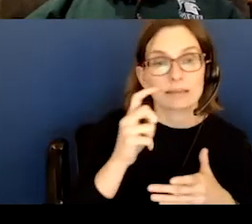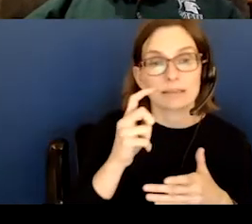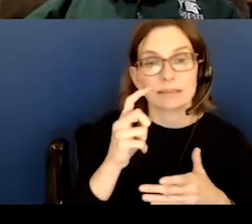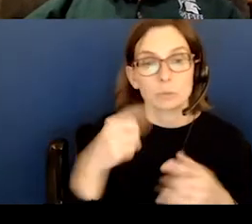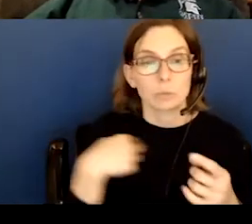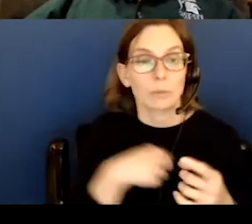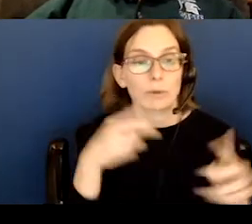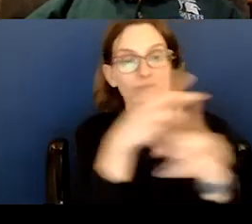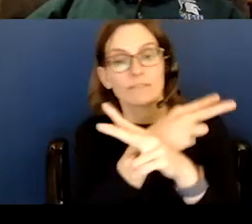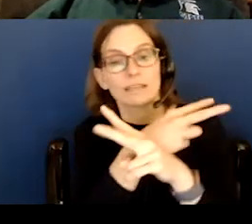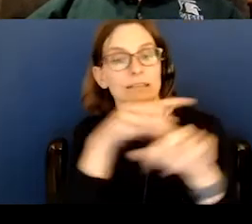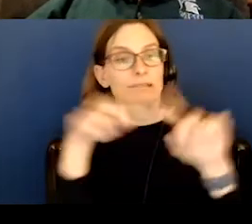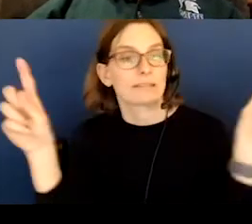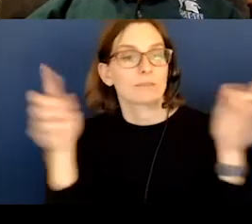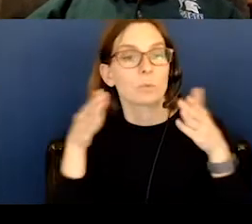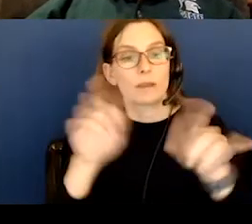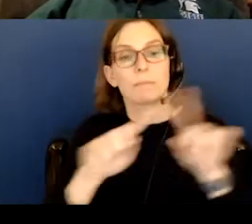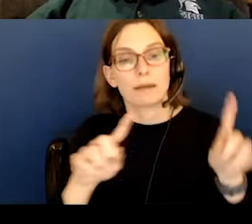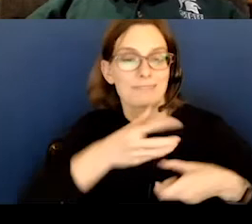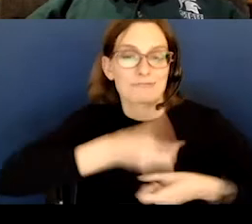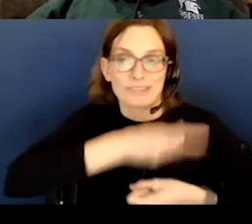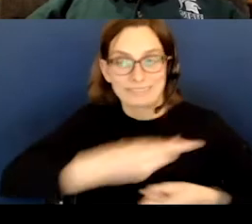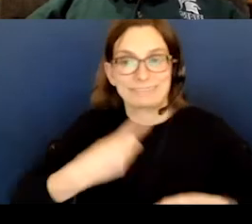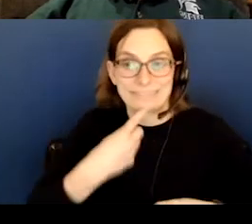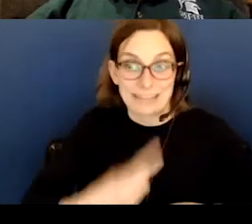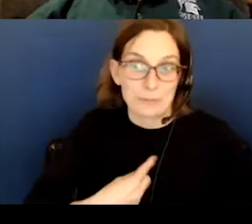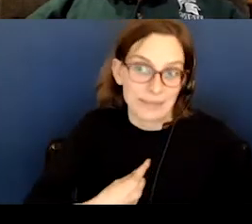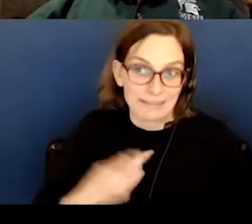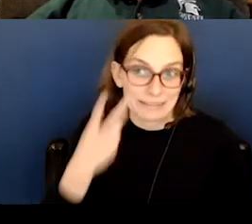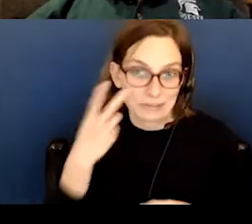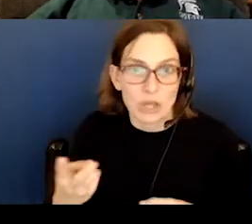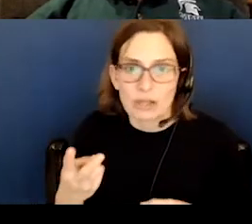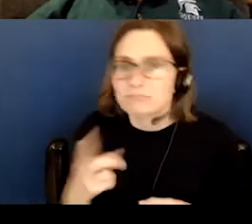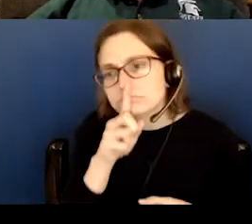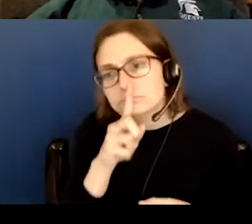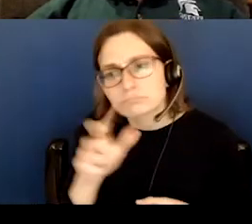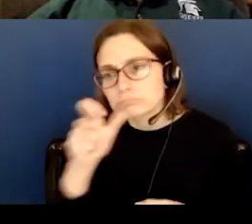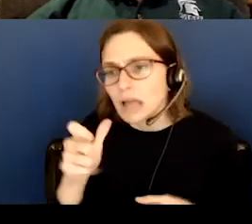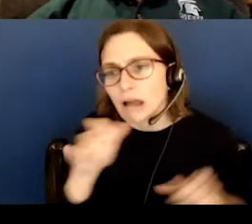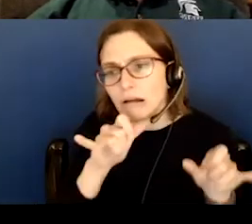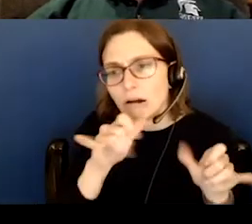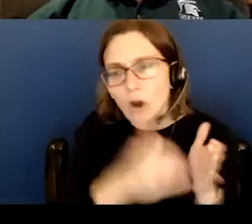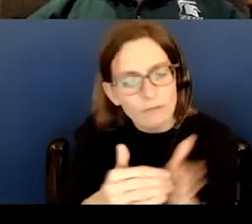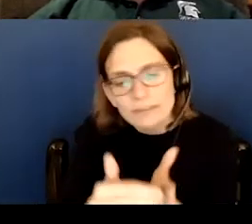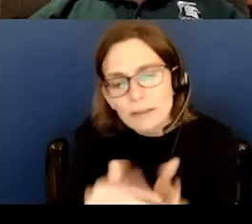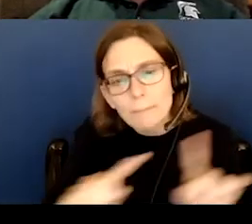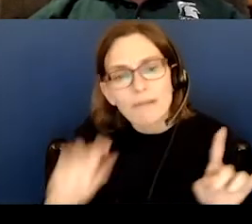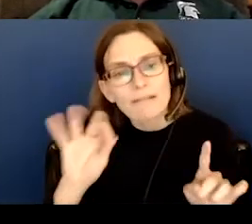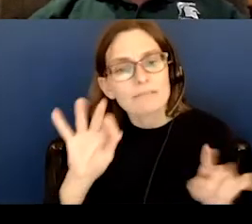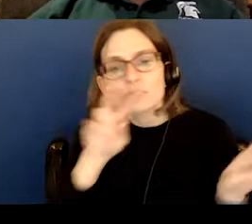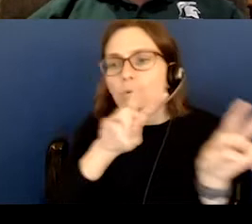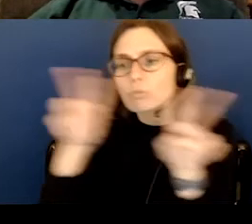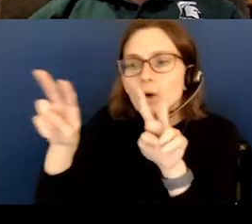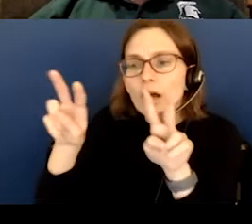judgment. So they're not common, but if you observe meteor showers